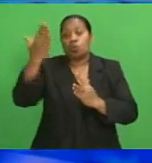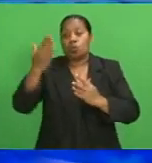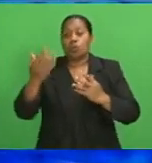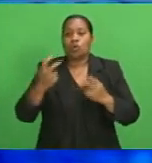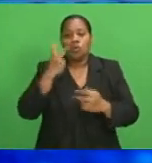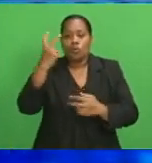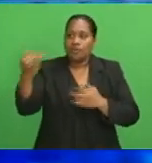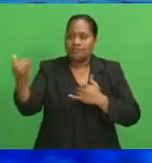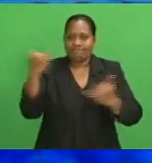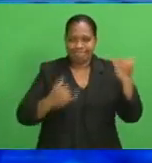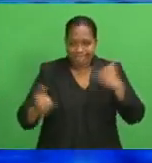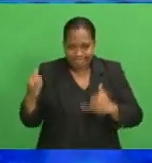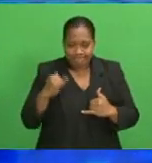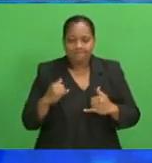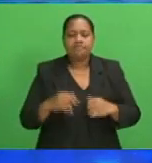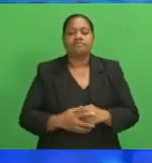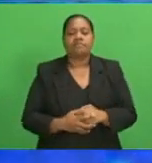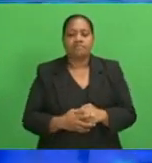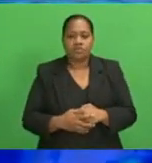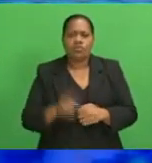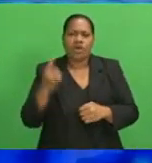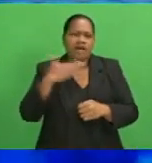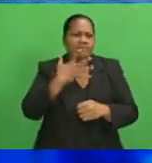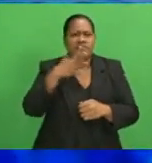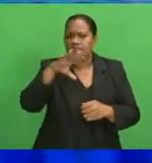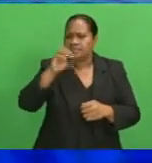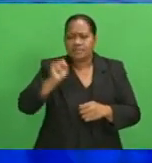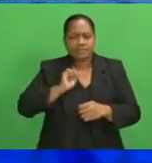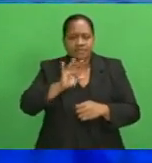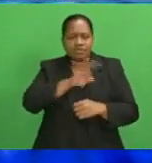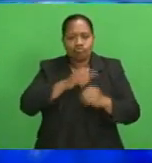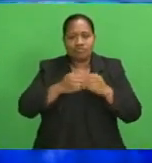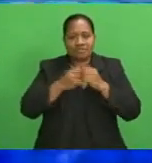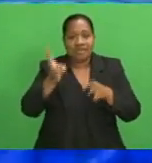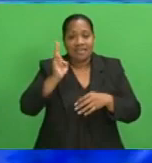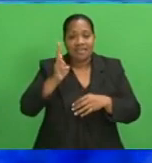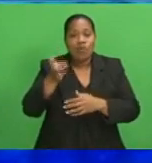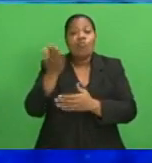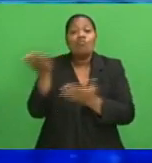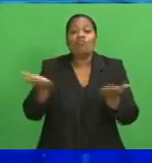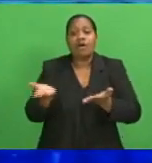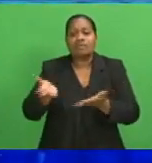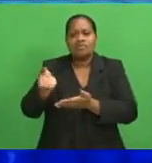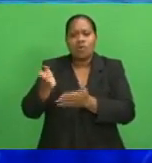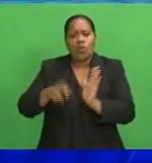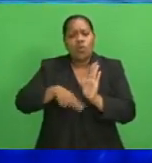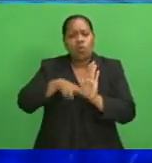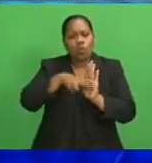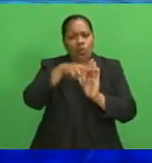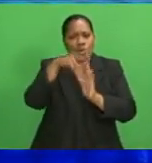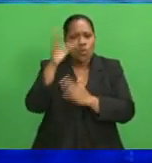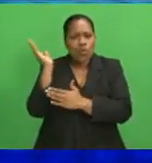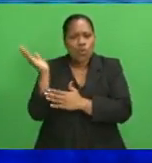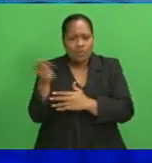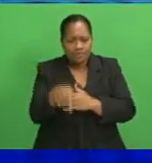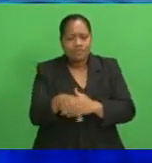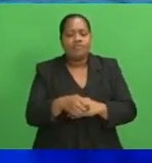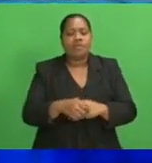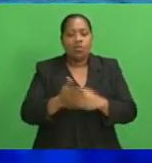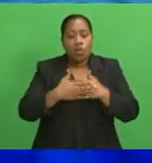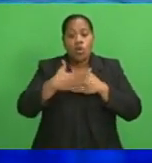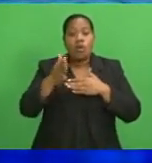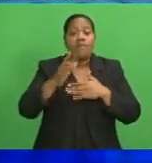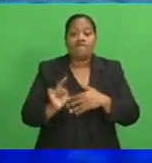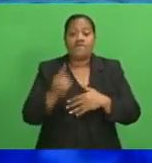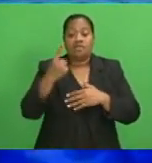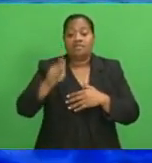160 staff will start normal shift work for Outriga Fiji Beach Resort as they work towards reopening on the 1st of next